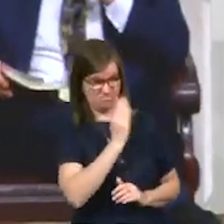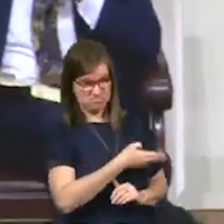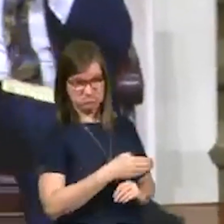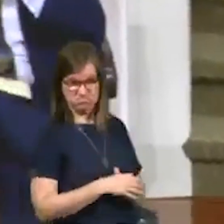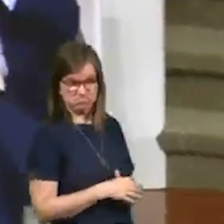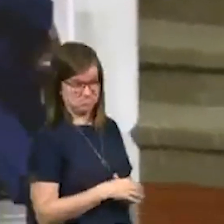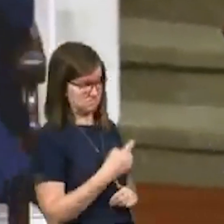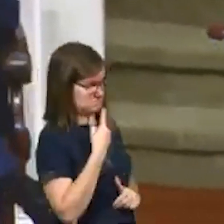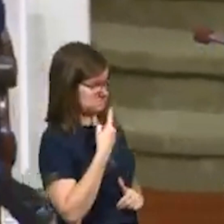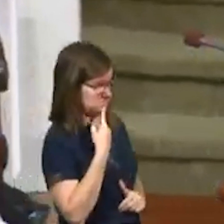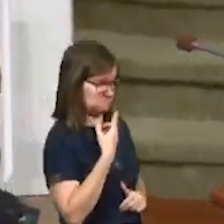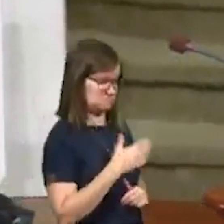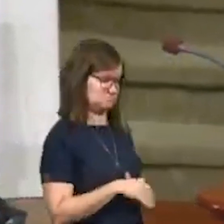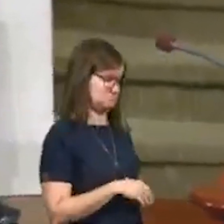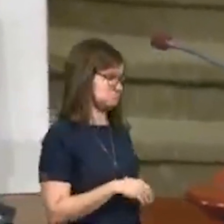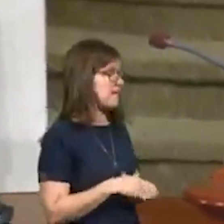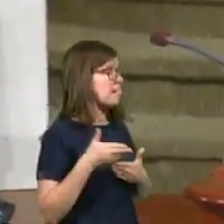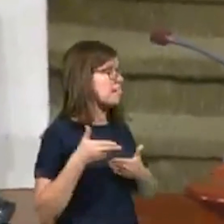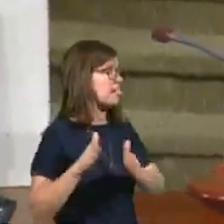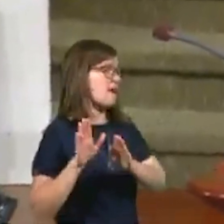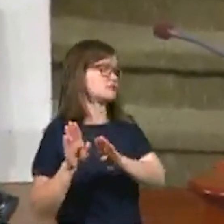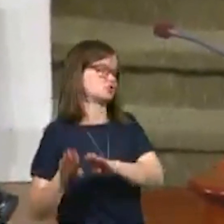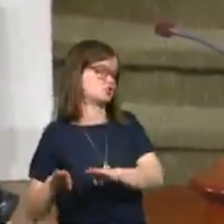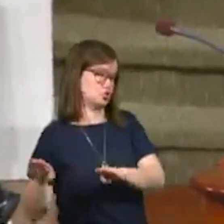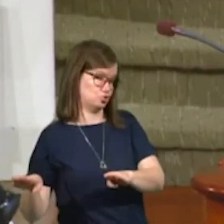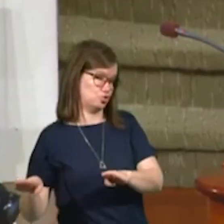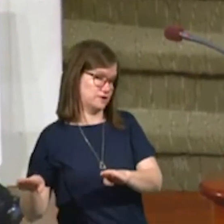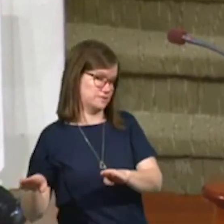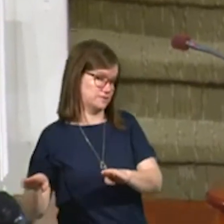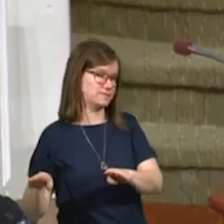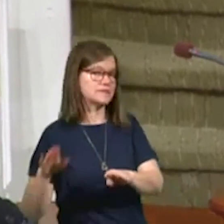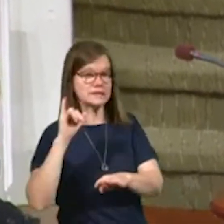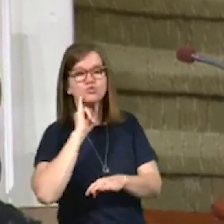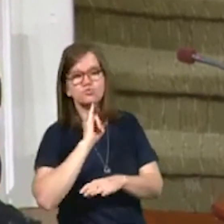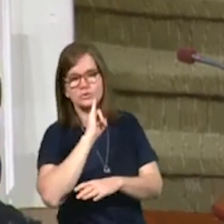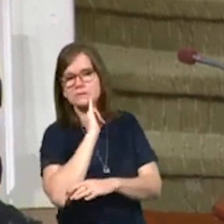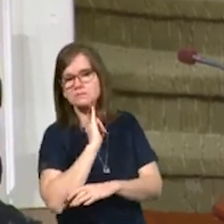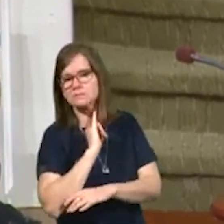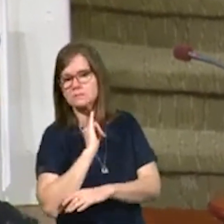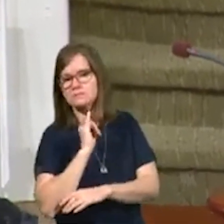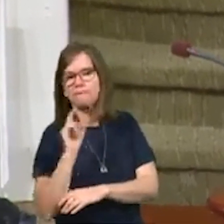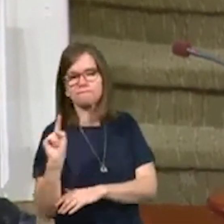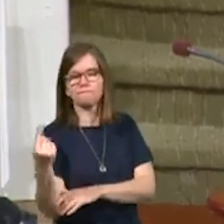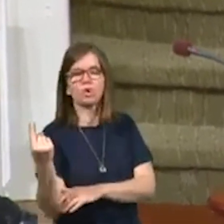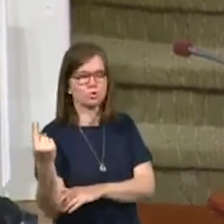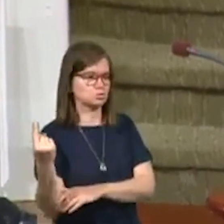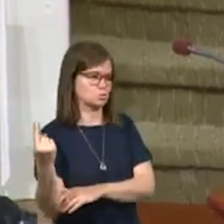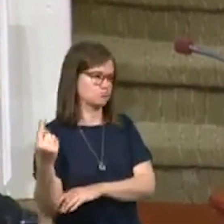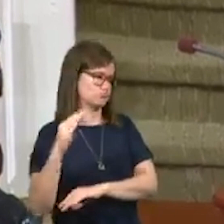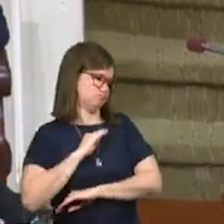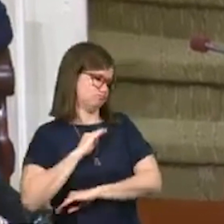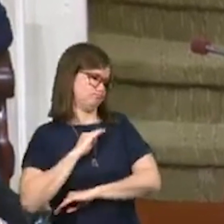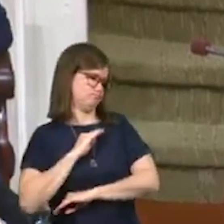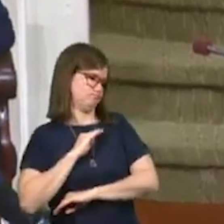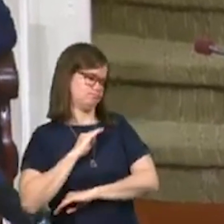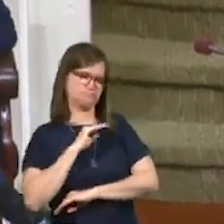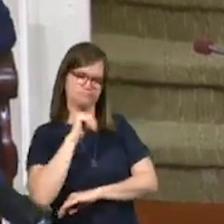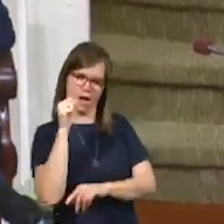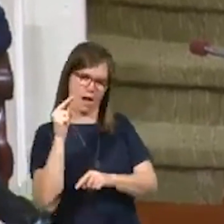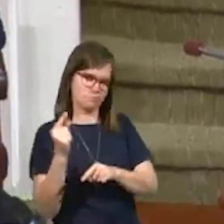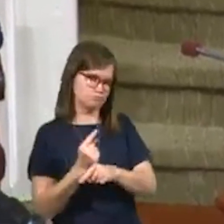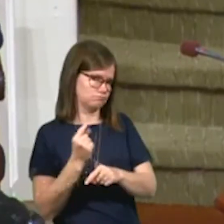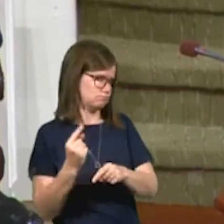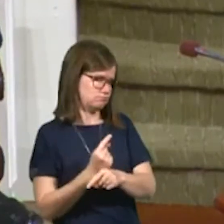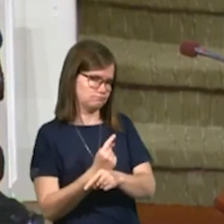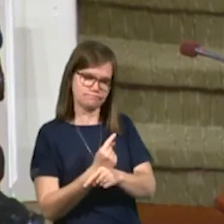it's right there. He says, he says, let the children talking about the children of Israel first be filled for it is not meat. It